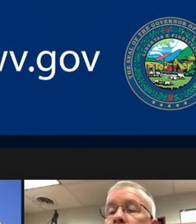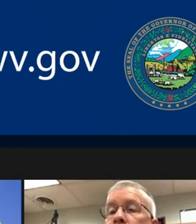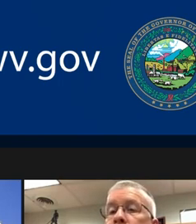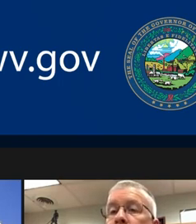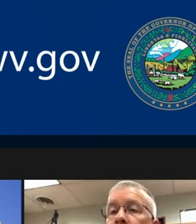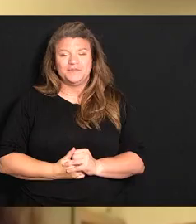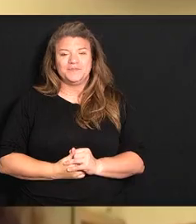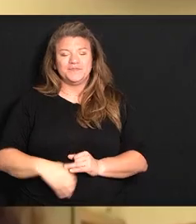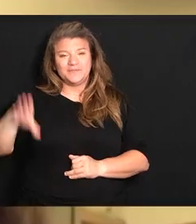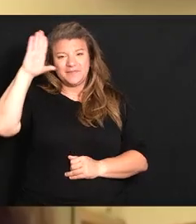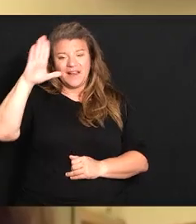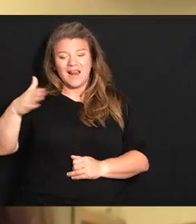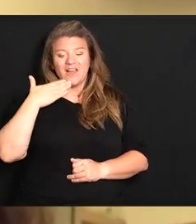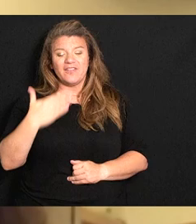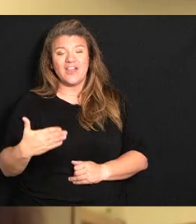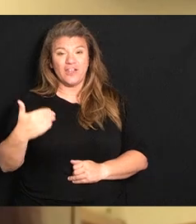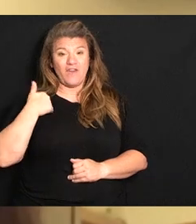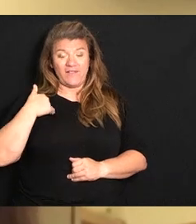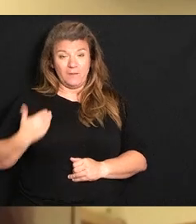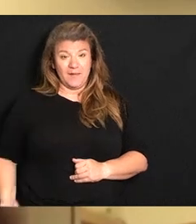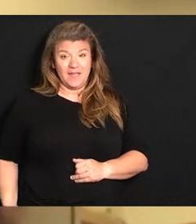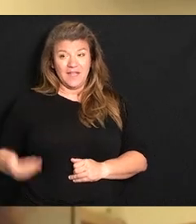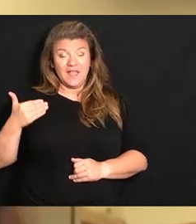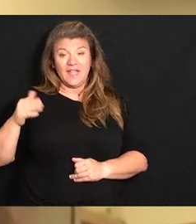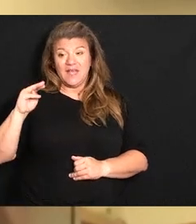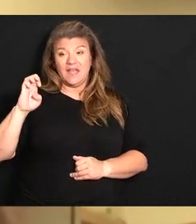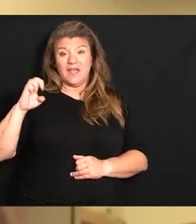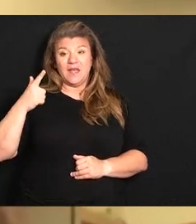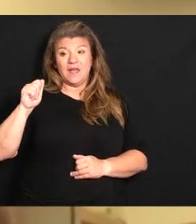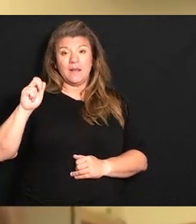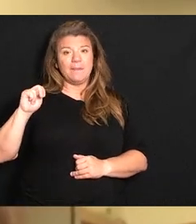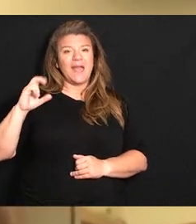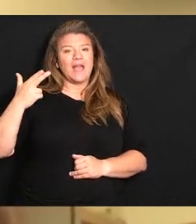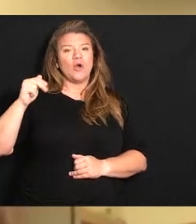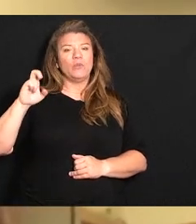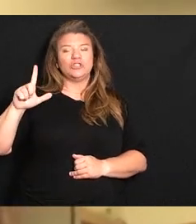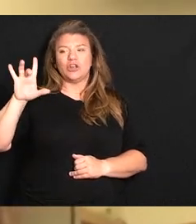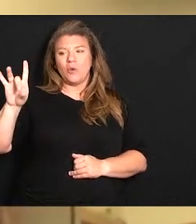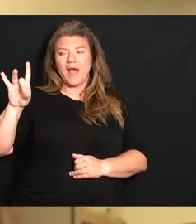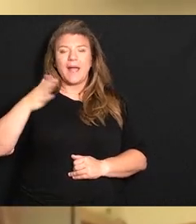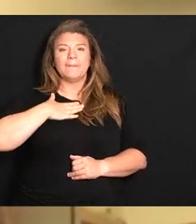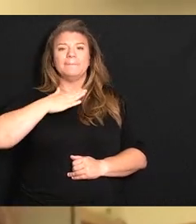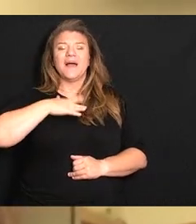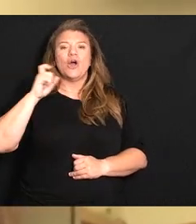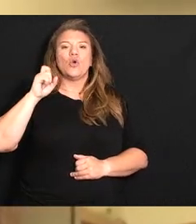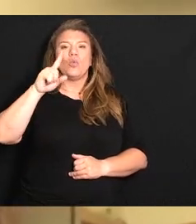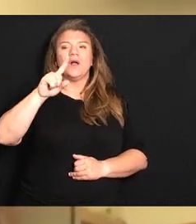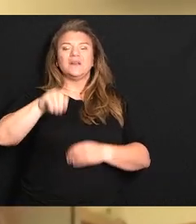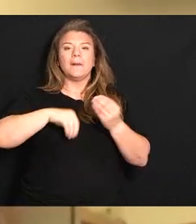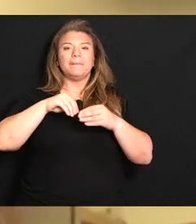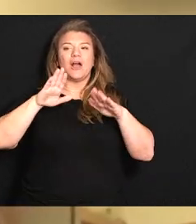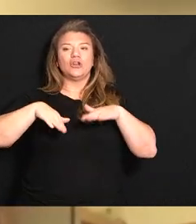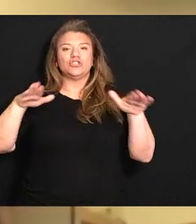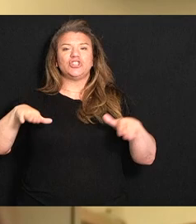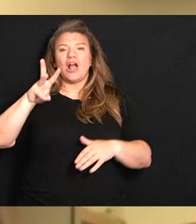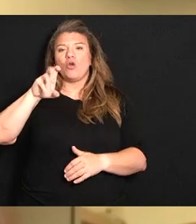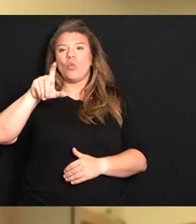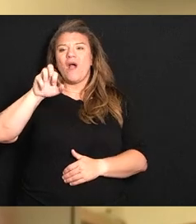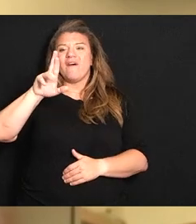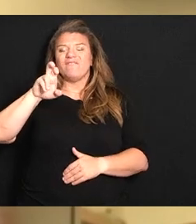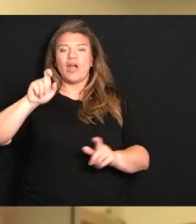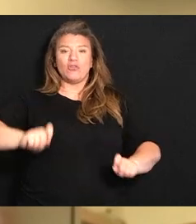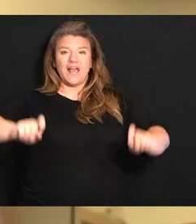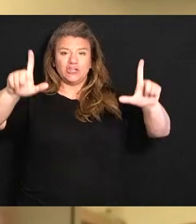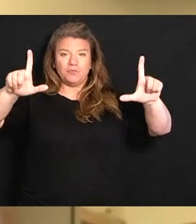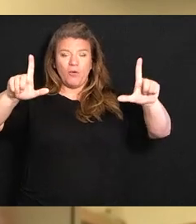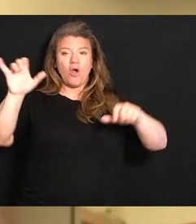Hello thank you for having me Megan with Channel 8 News I have a question about the child welfare dashboard along